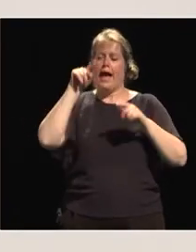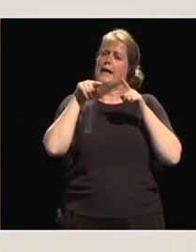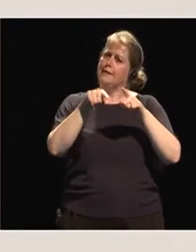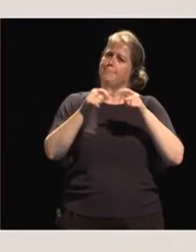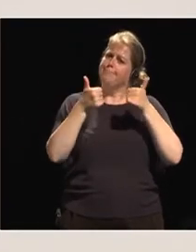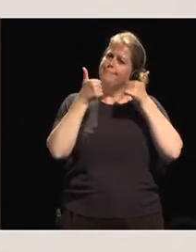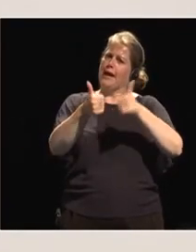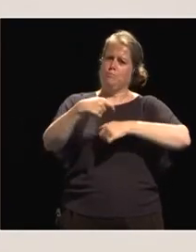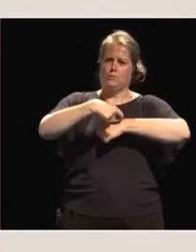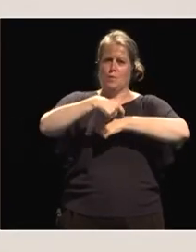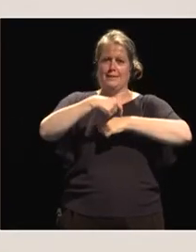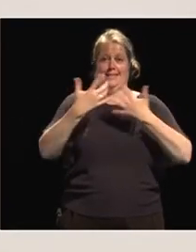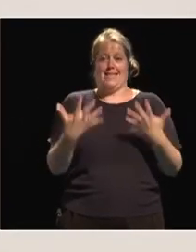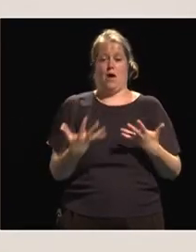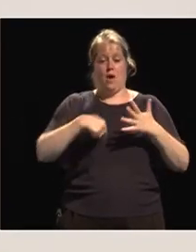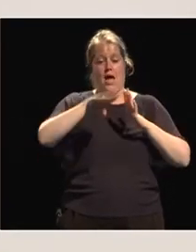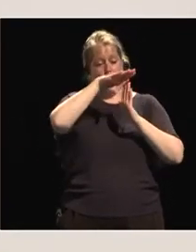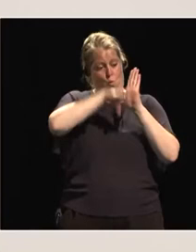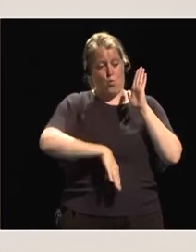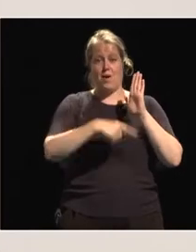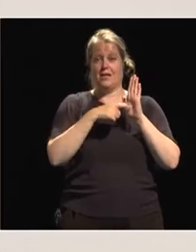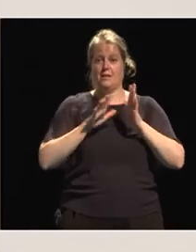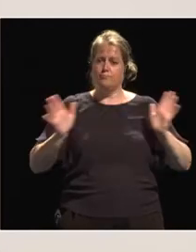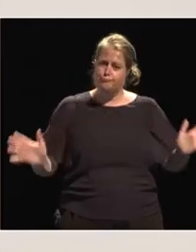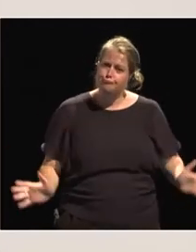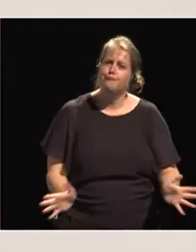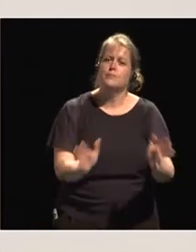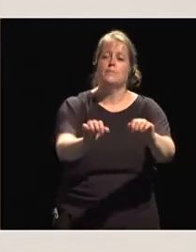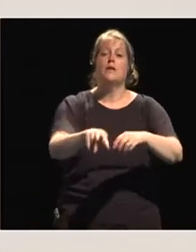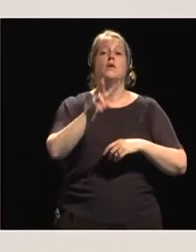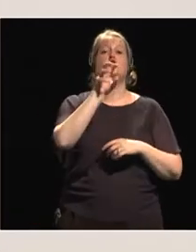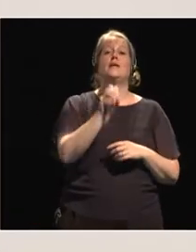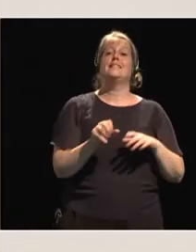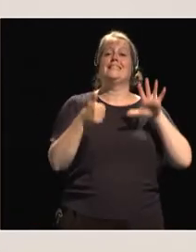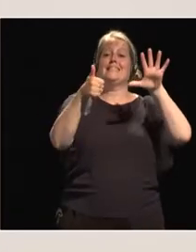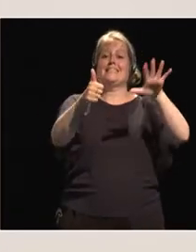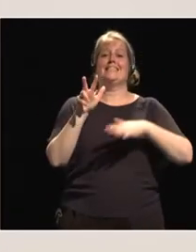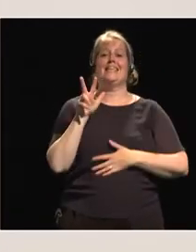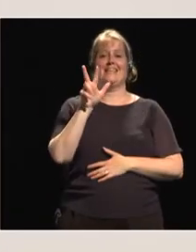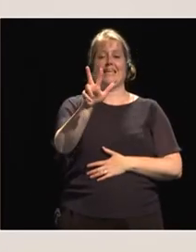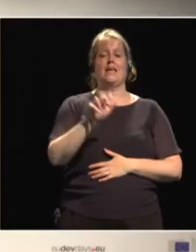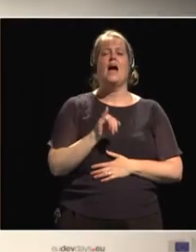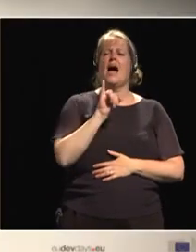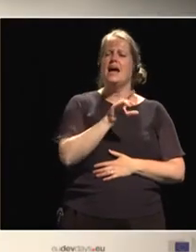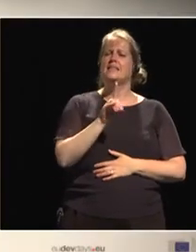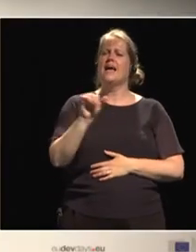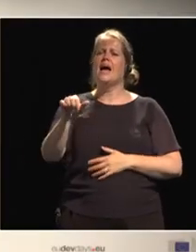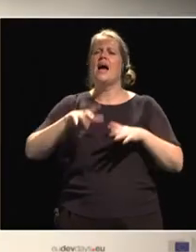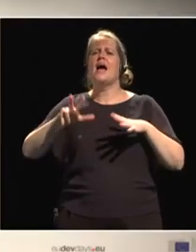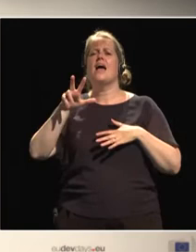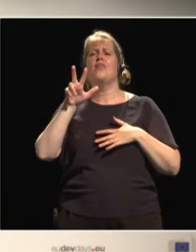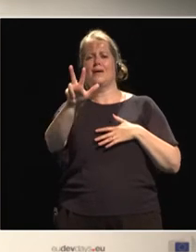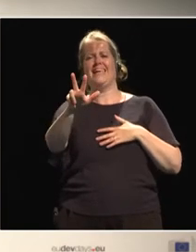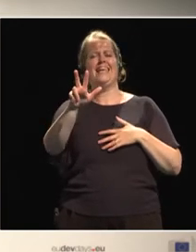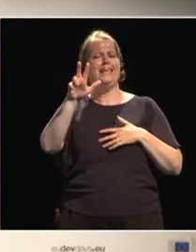agenda. But 2063, IDDA III, Third Industrial